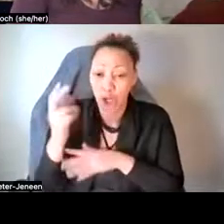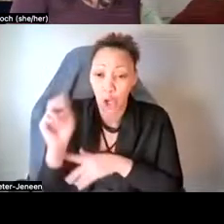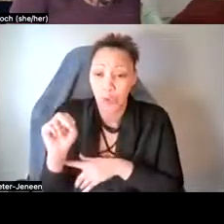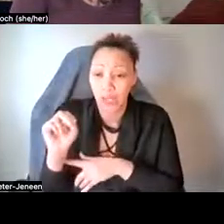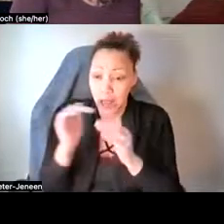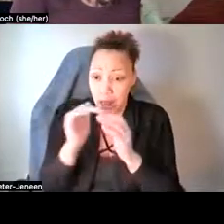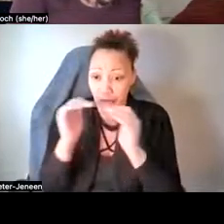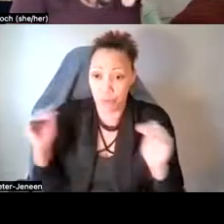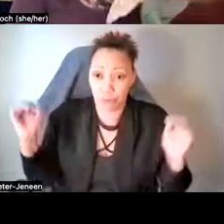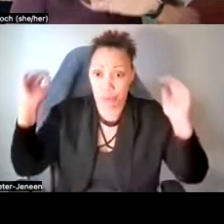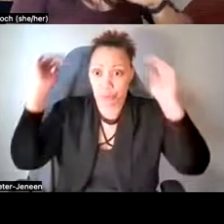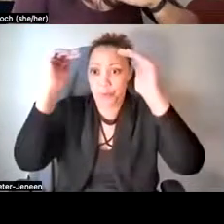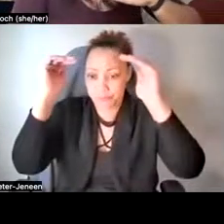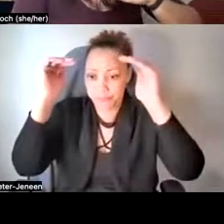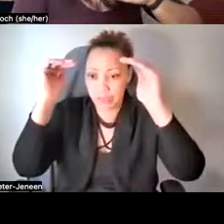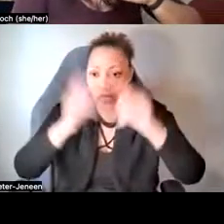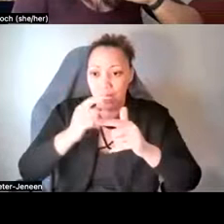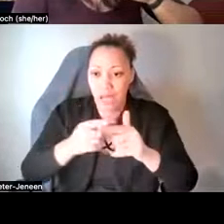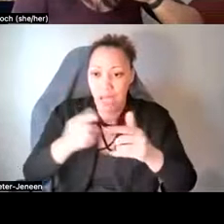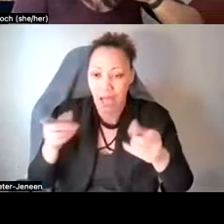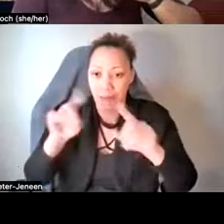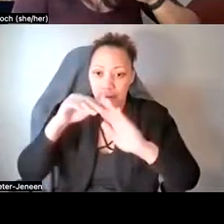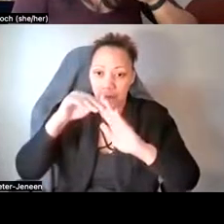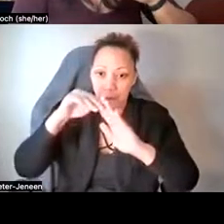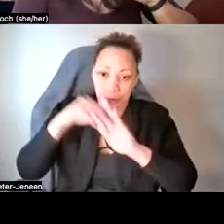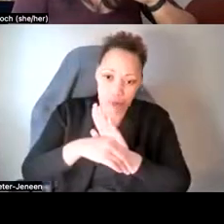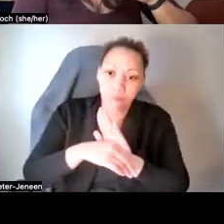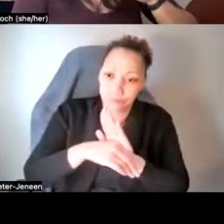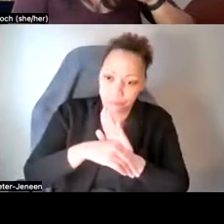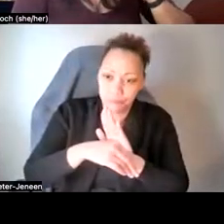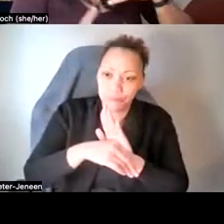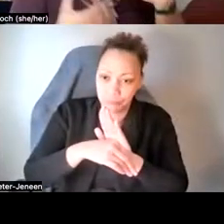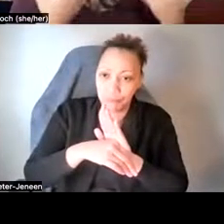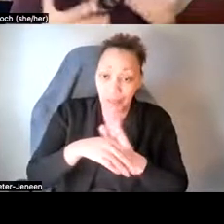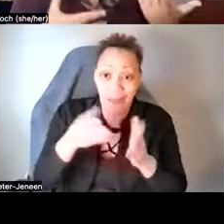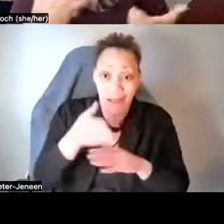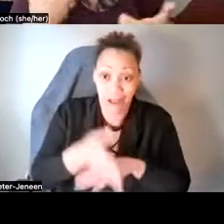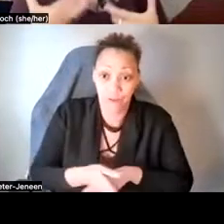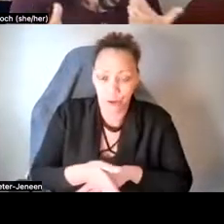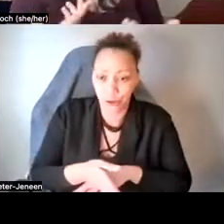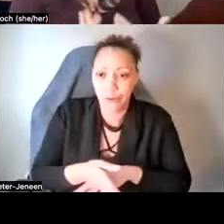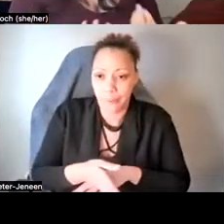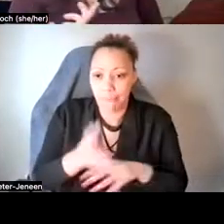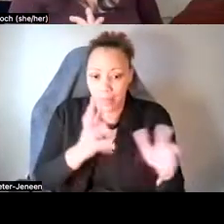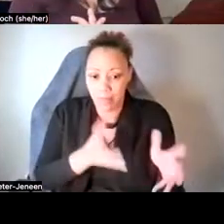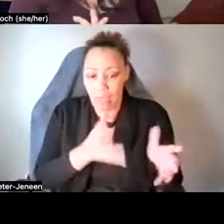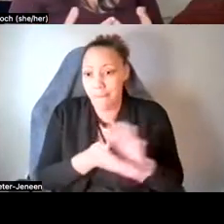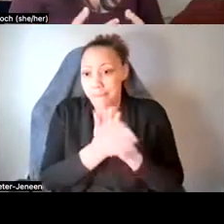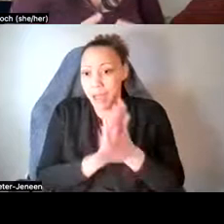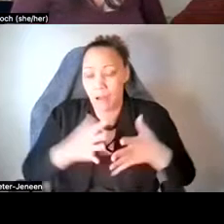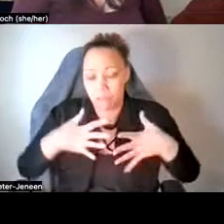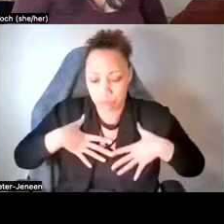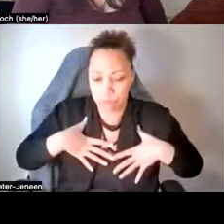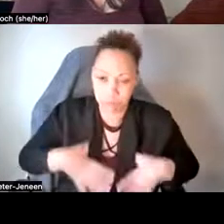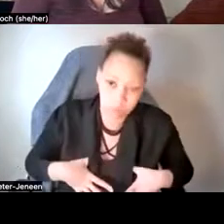MDMA. And what will happen is often a dip in, uh, your serotonin levels after, which would lead to depression-like feelings.